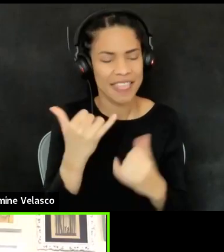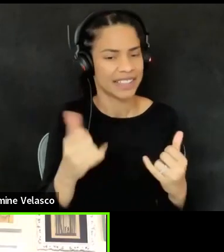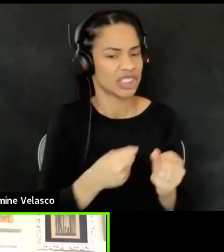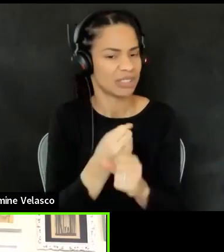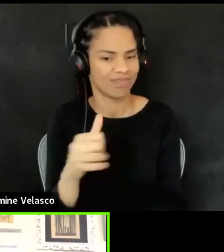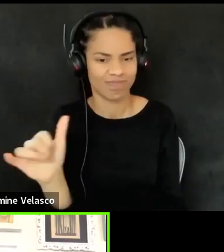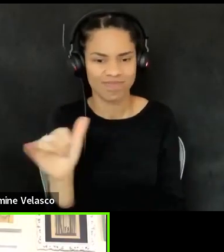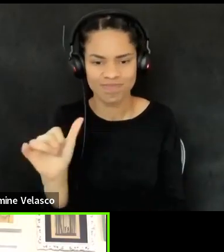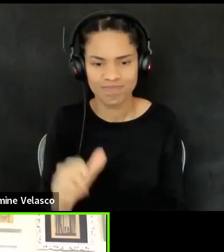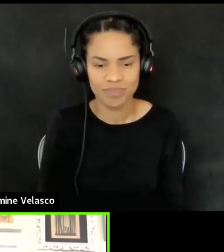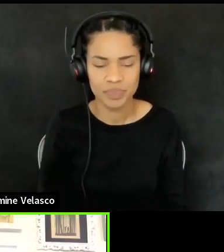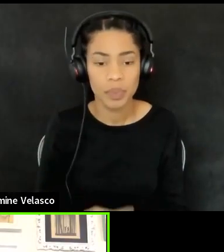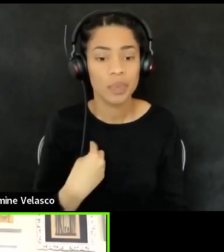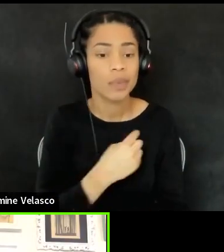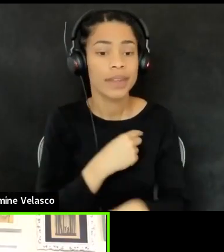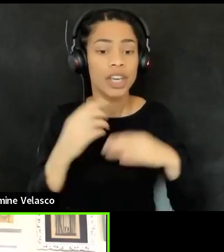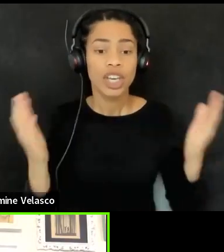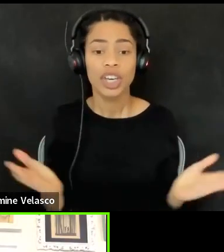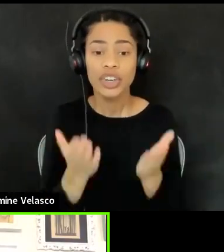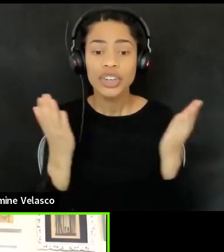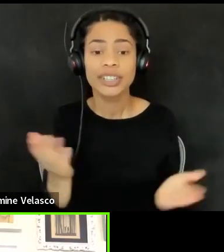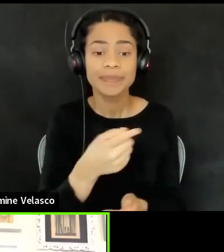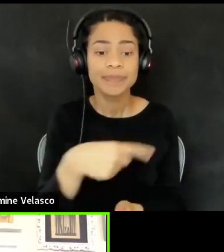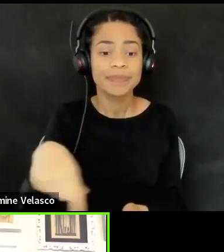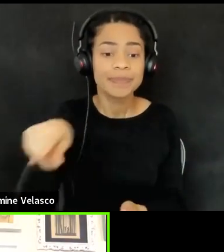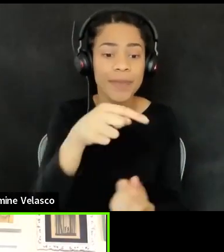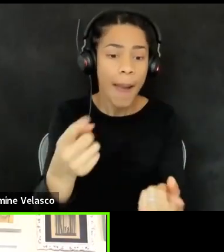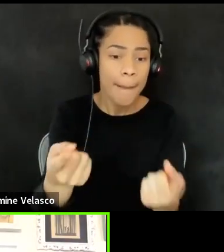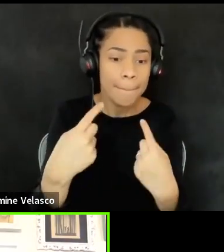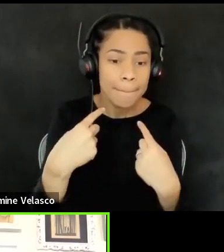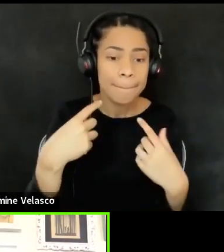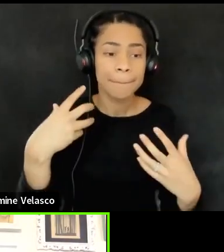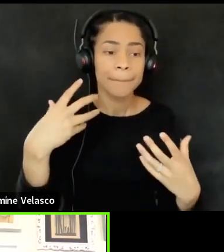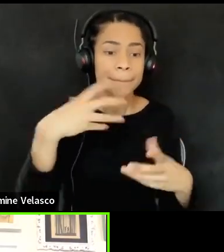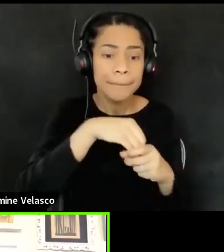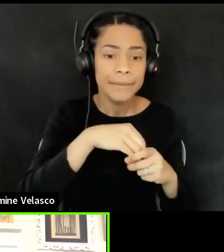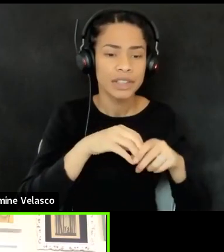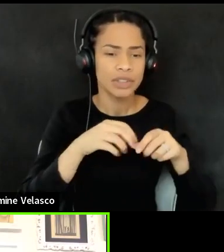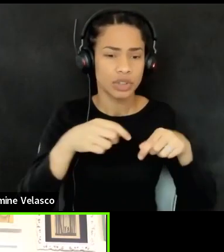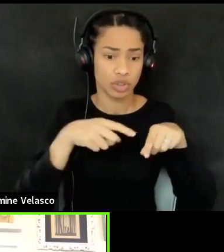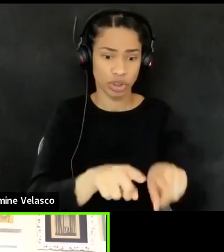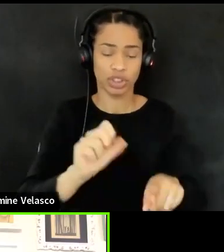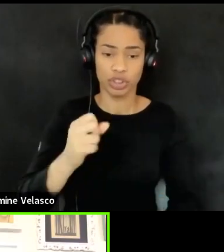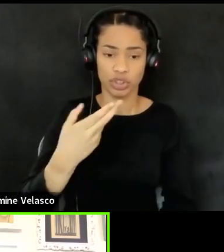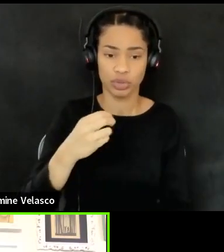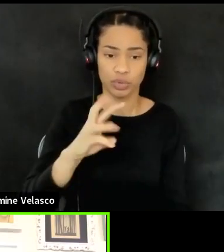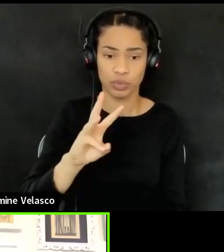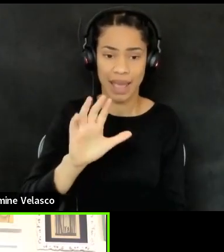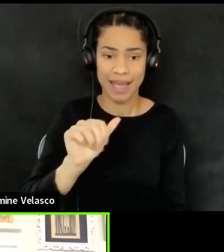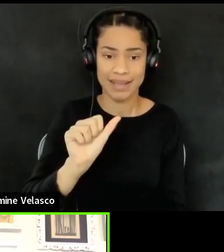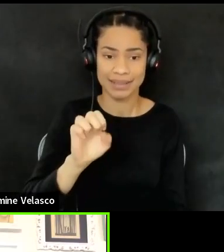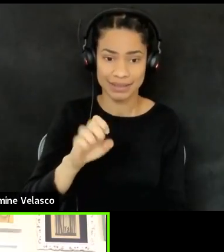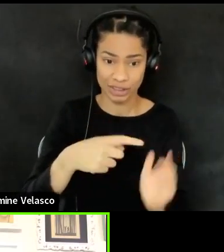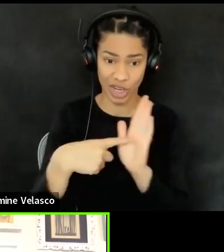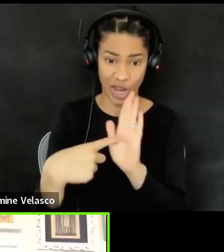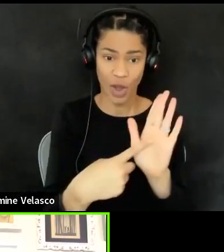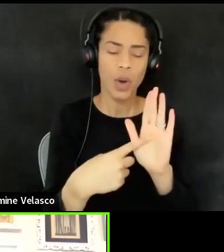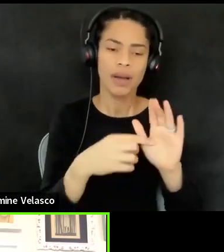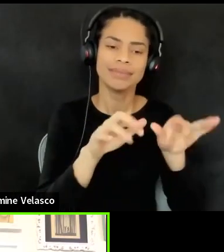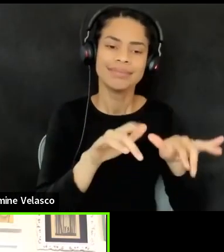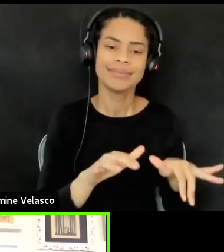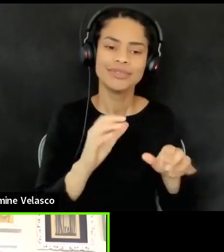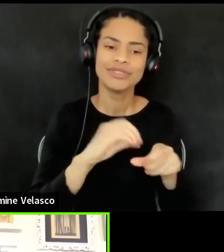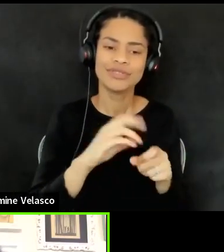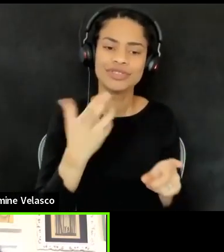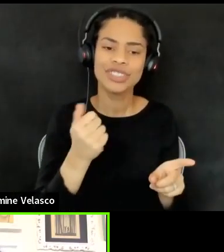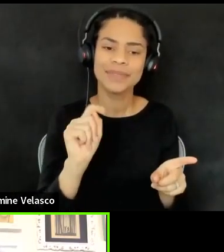We encourage everyone to come and engage in the chat box during the showcase. Some of the artists presenting work